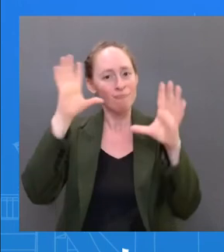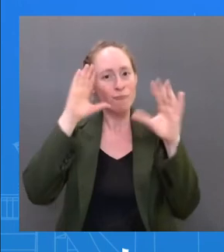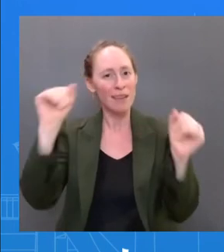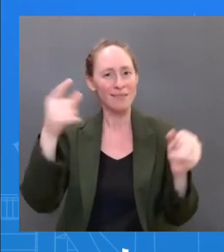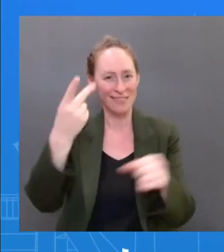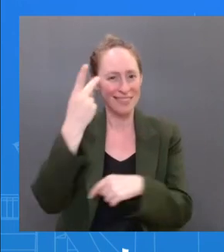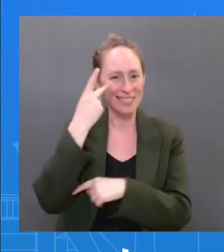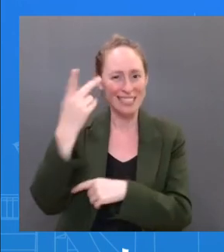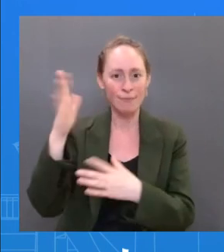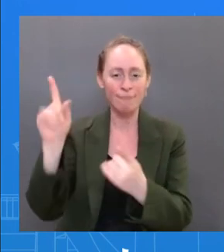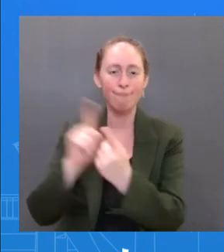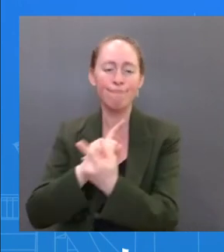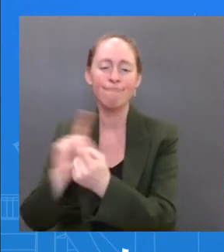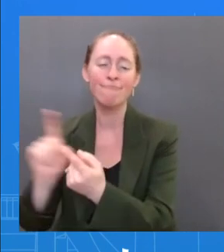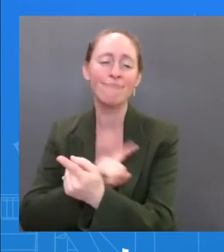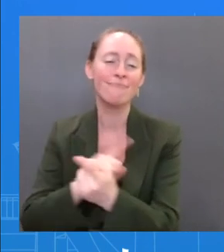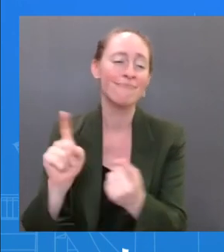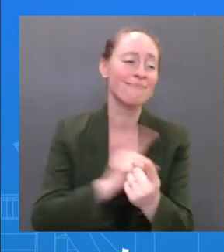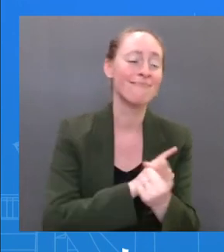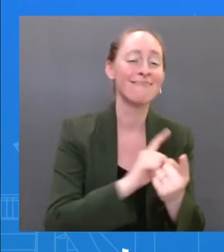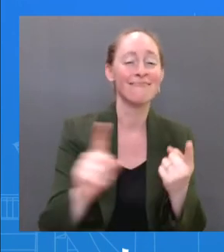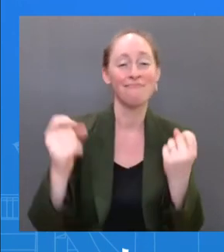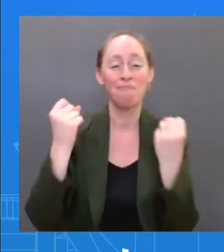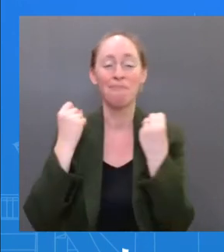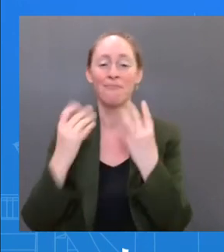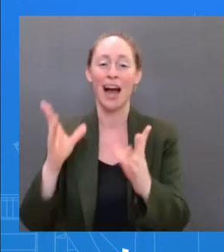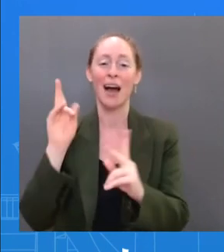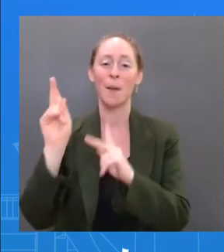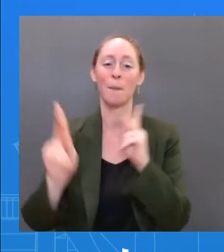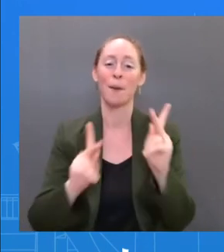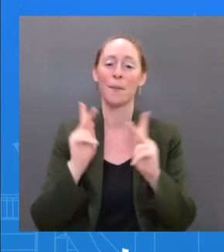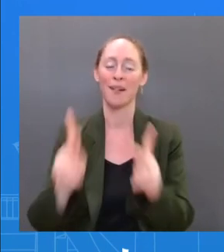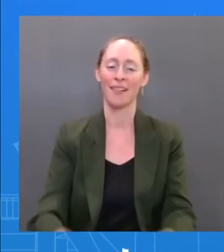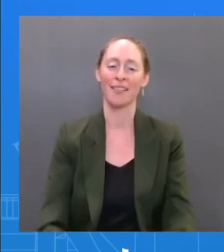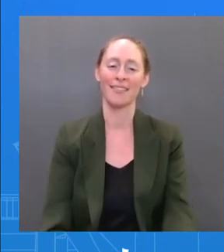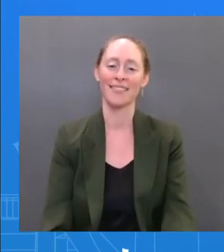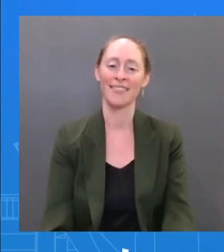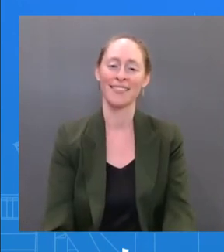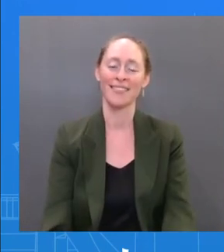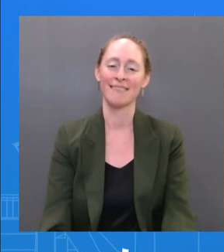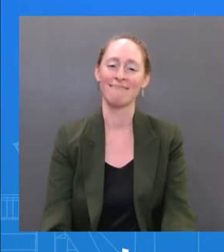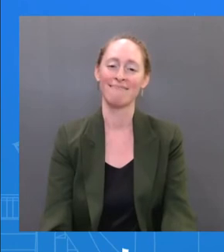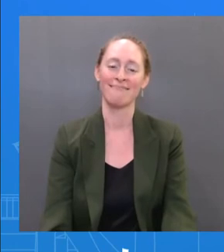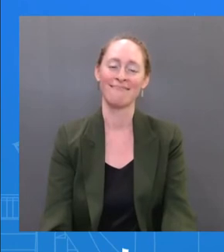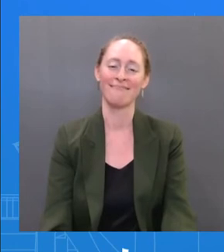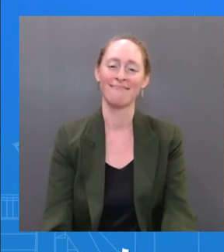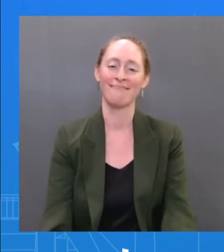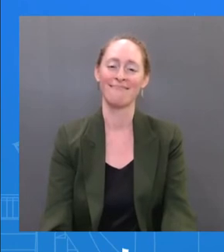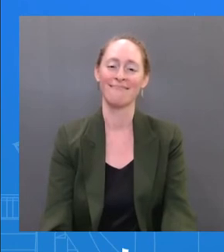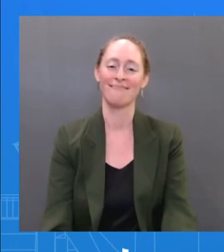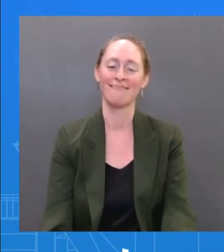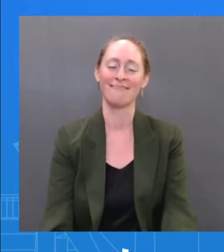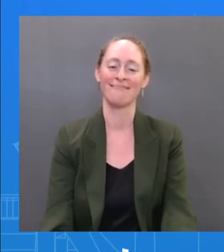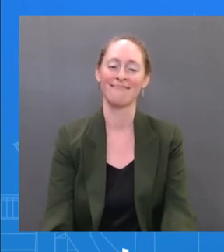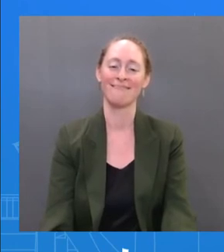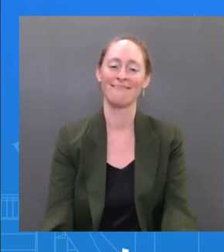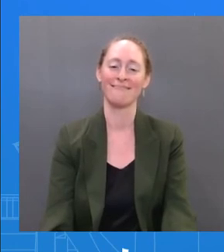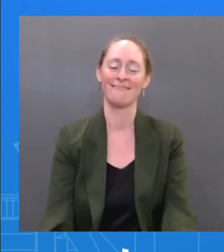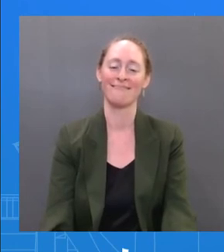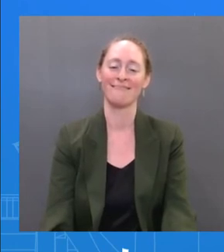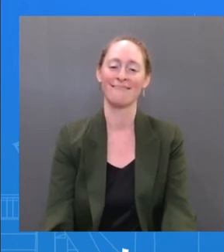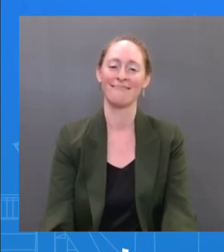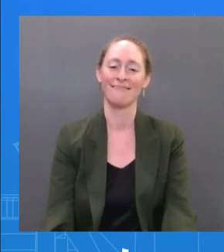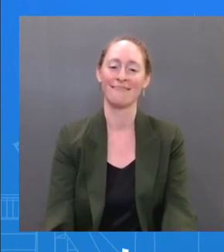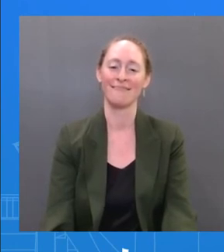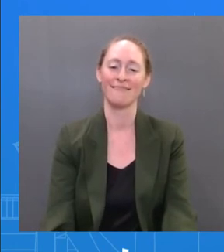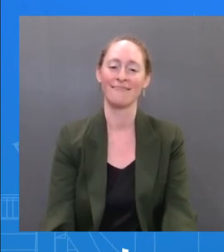think, an understanding on our part that we could keep the President from having zero chance of getting infected. Like, he's got very close, very strong protocols around him,